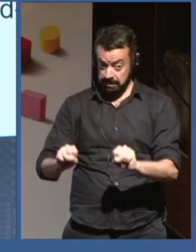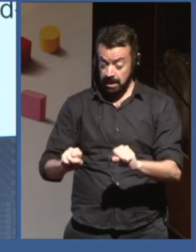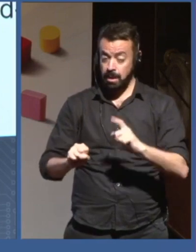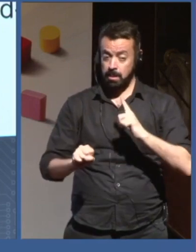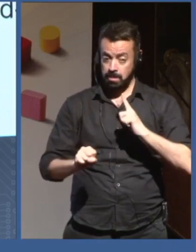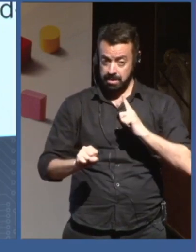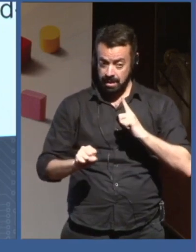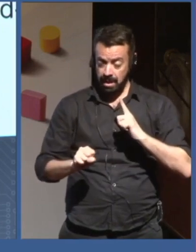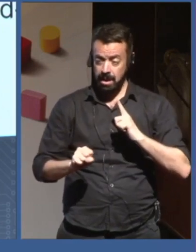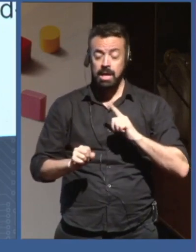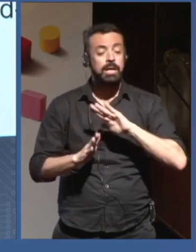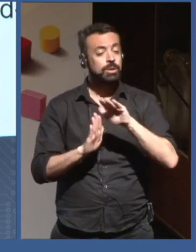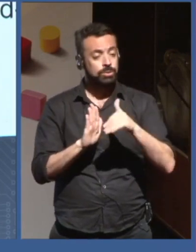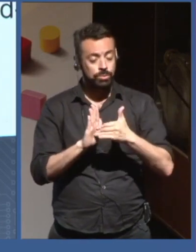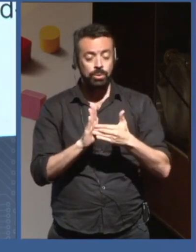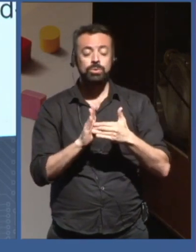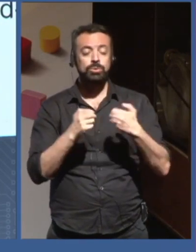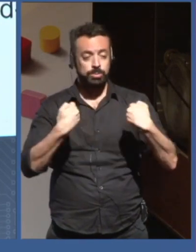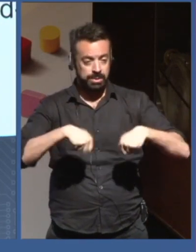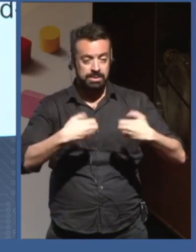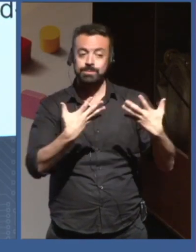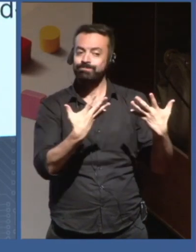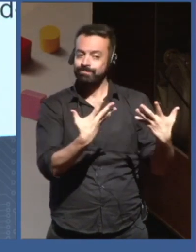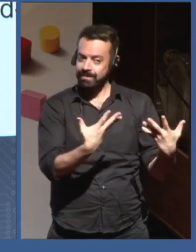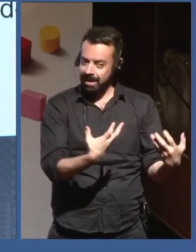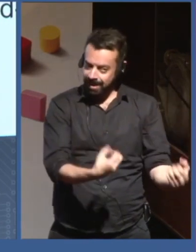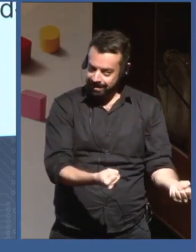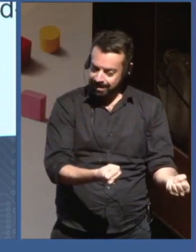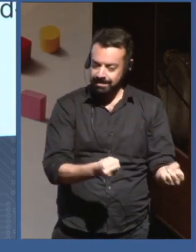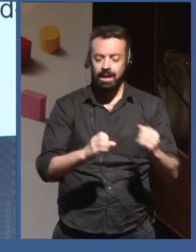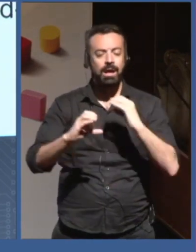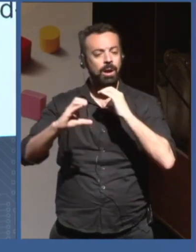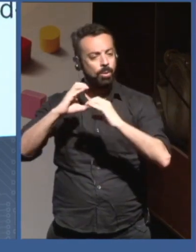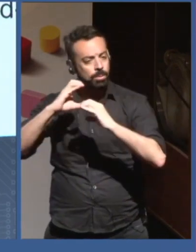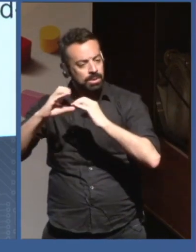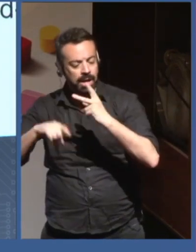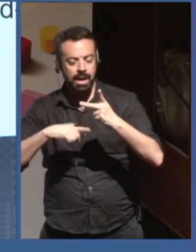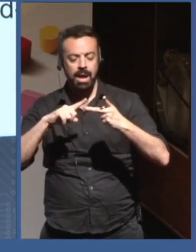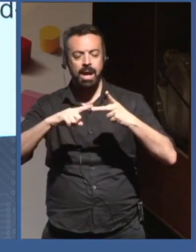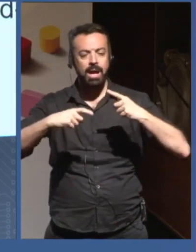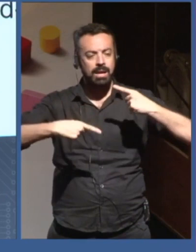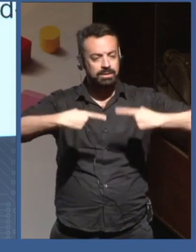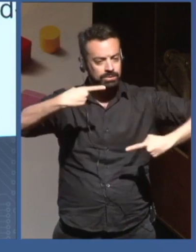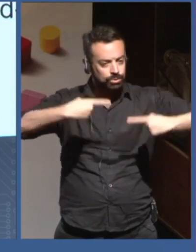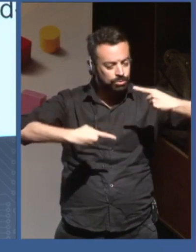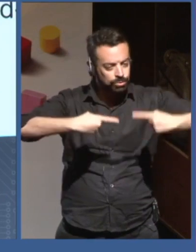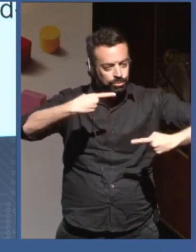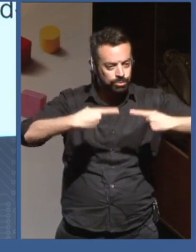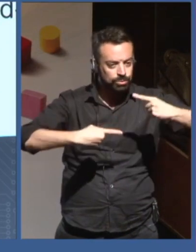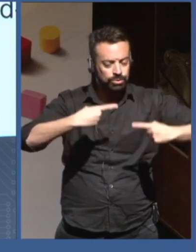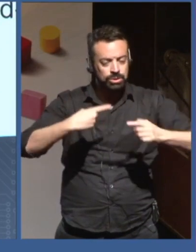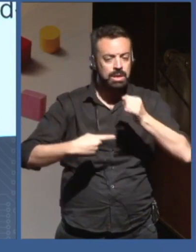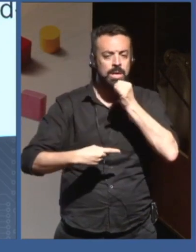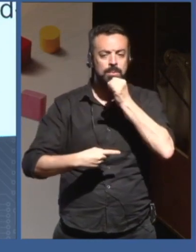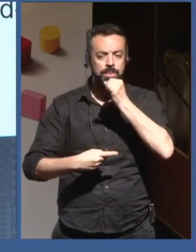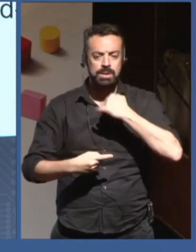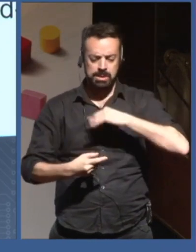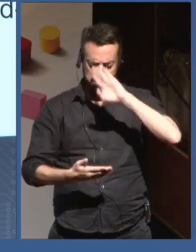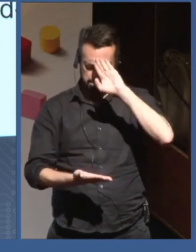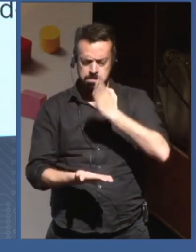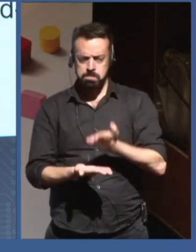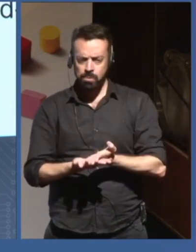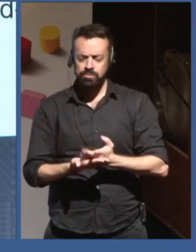communicate. You need to be able to discuss, like, to compromise. So, it's like democracy as government by discussion. Today,